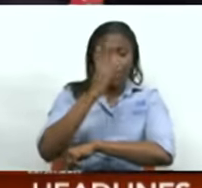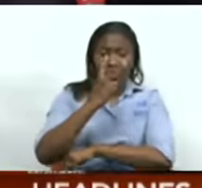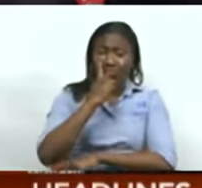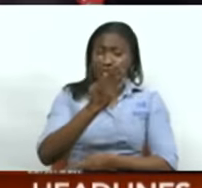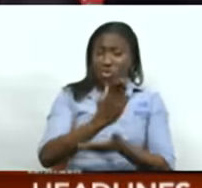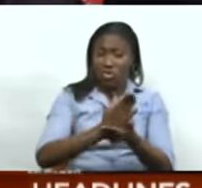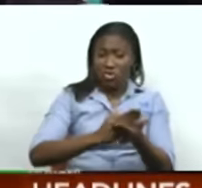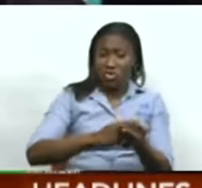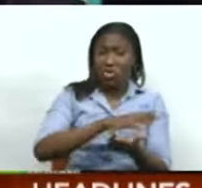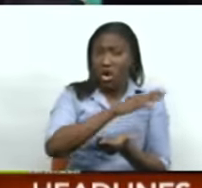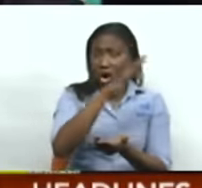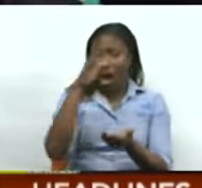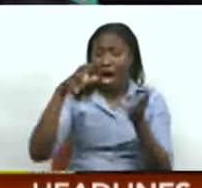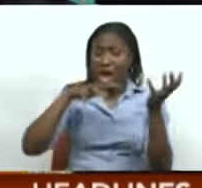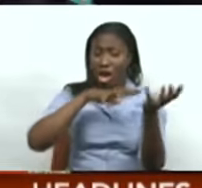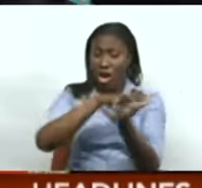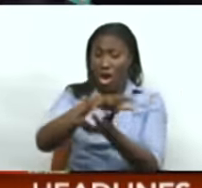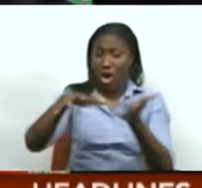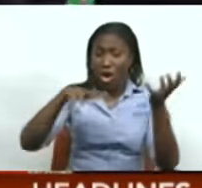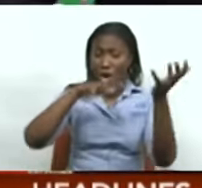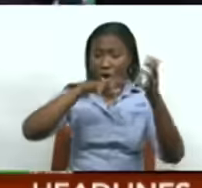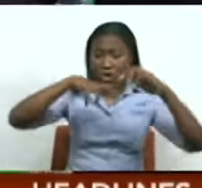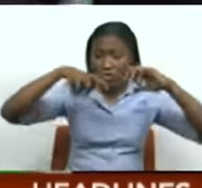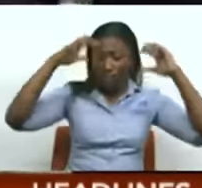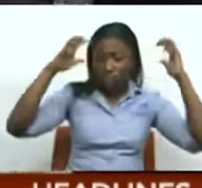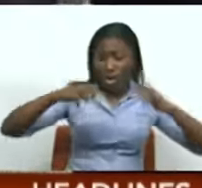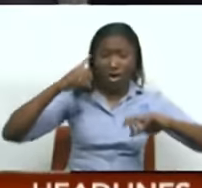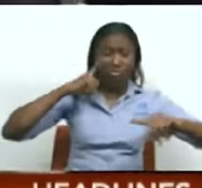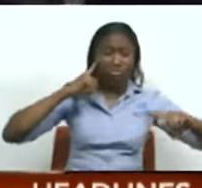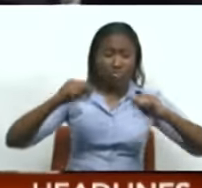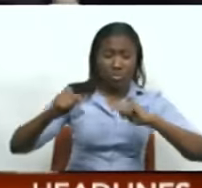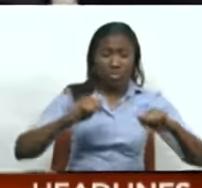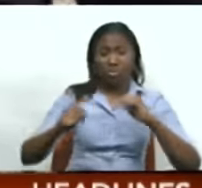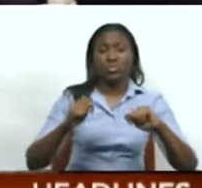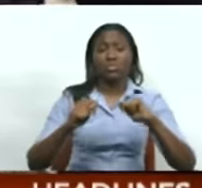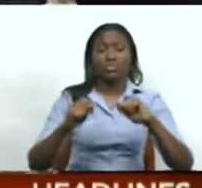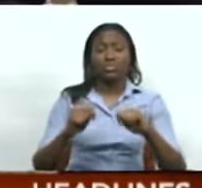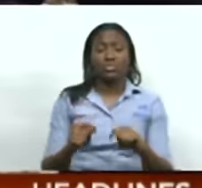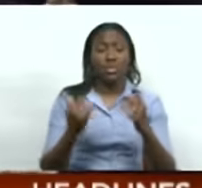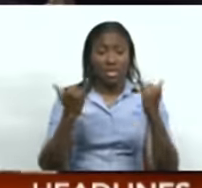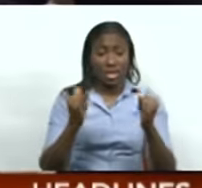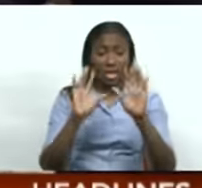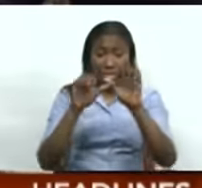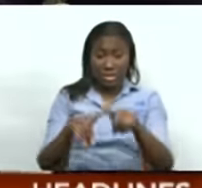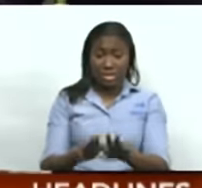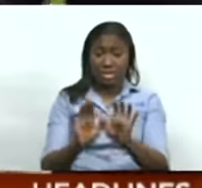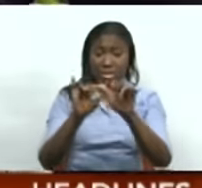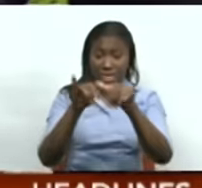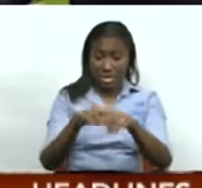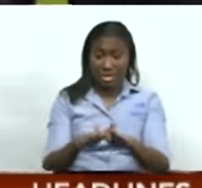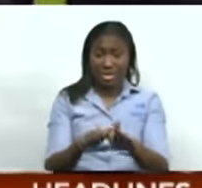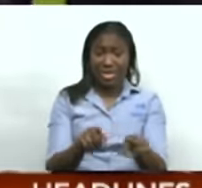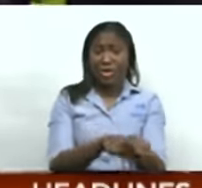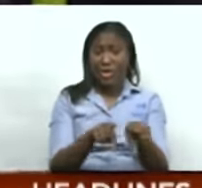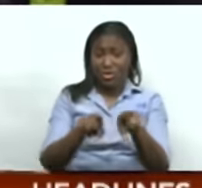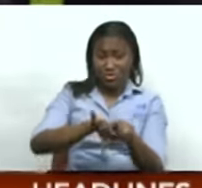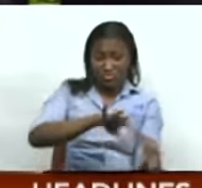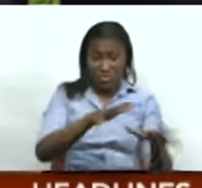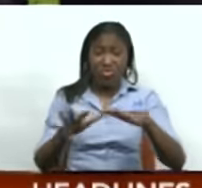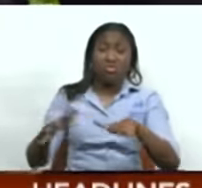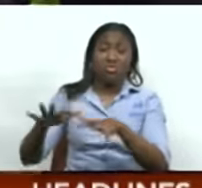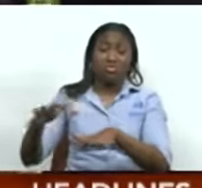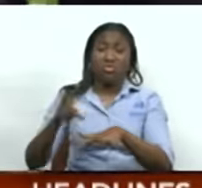conditions with persistent rain, isolated heavy showers and thunderstorms. Now for marine areas, seas are also agitated with spring tides,